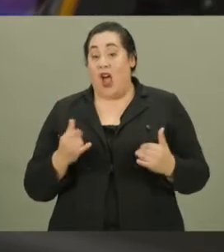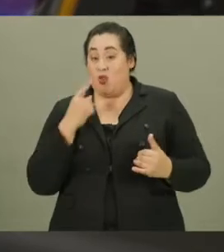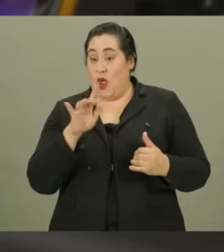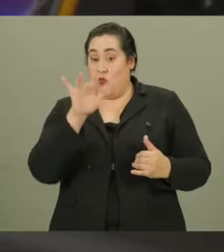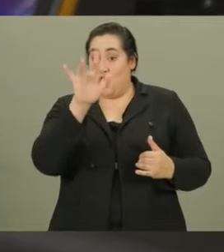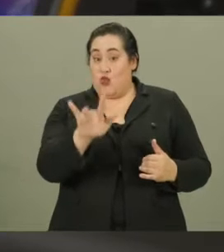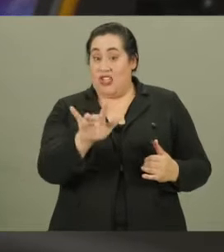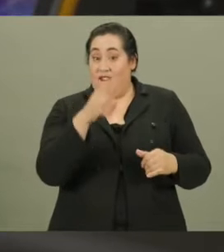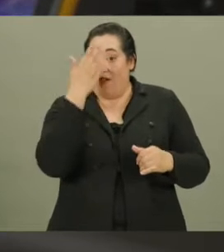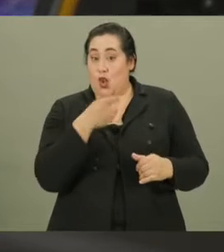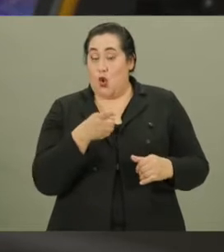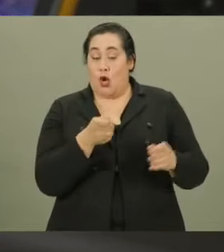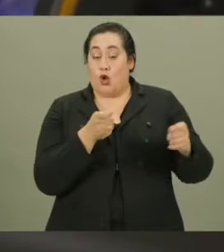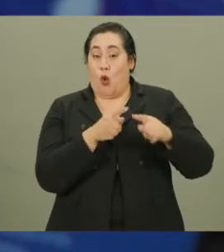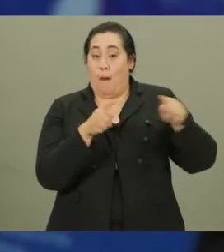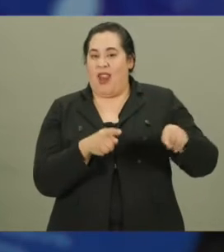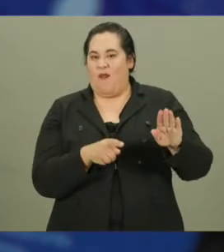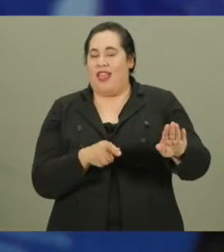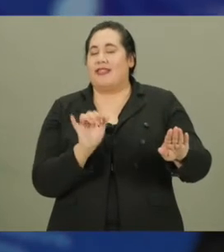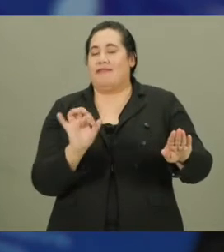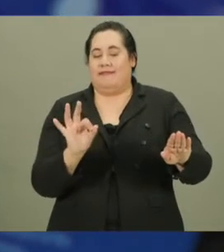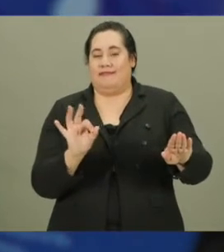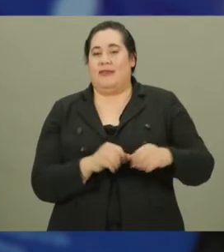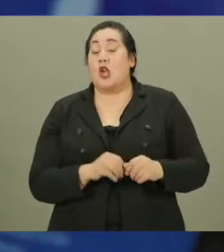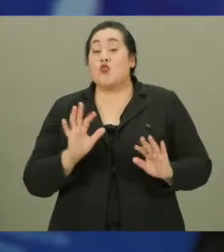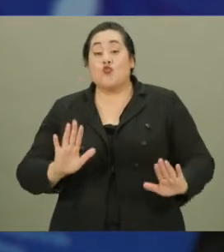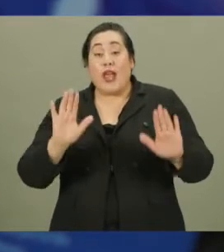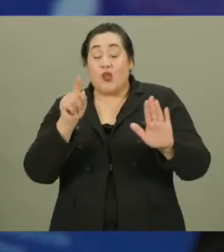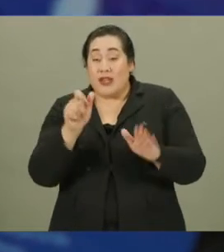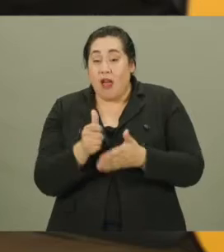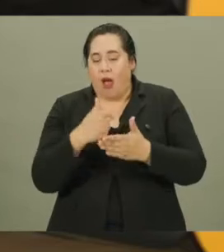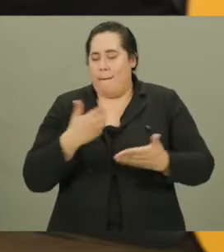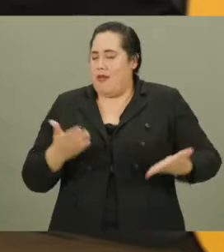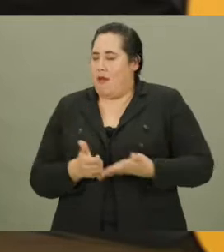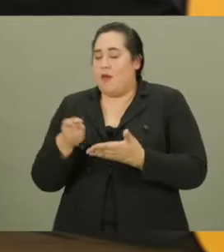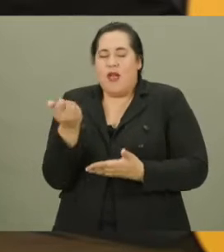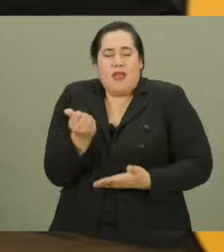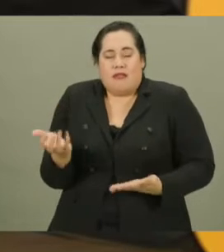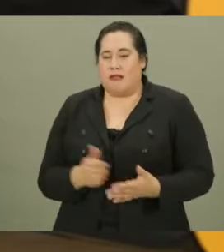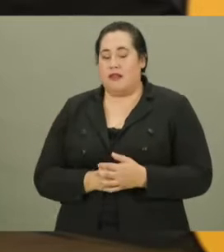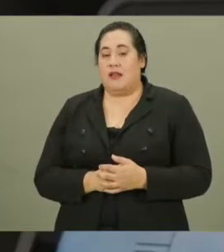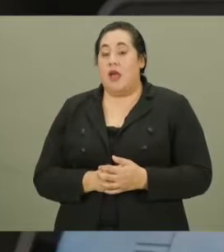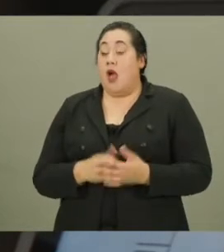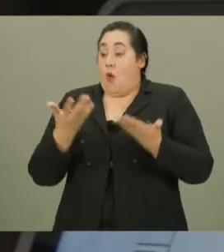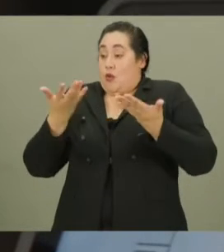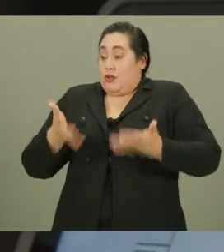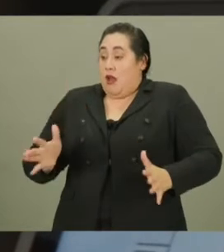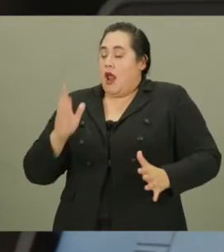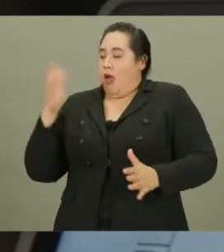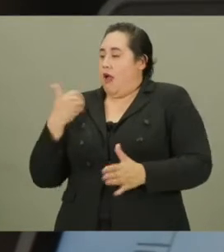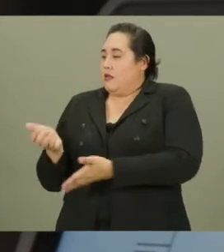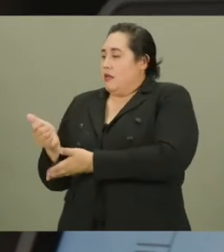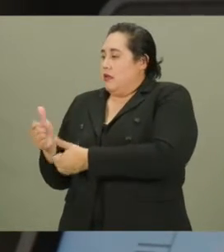Now you can reach out in front of you. The control pad is directly in front of me. There you go. Great, if you need any assistance, I'm here to assist you in anything. And once